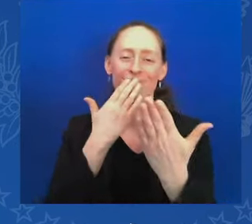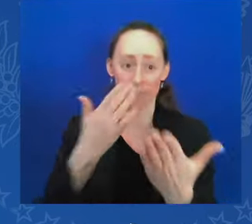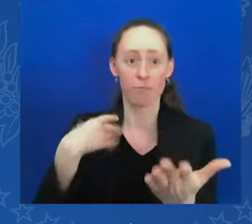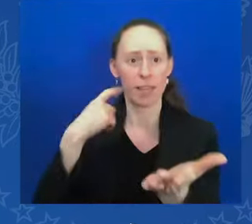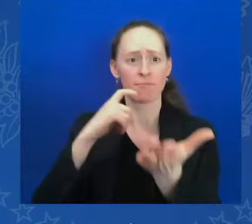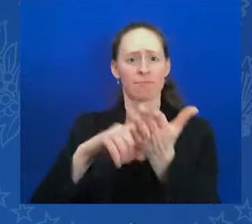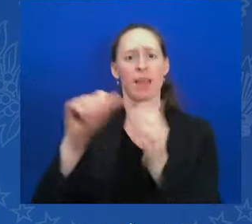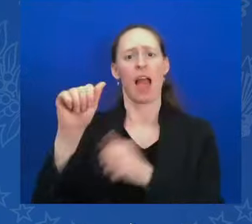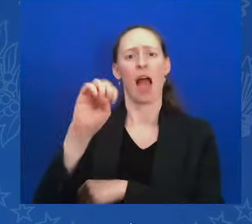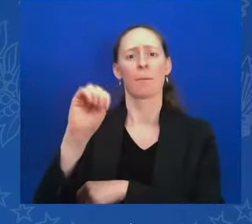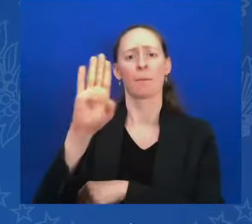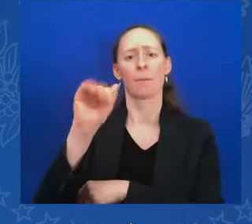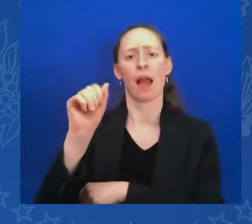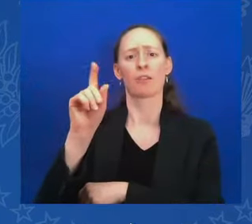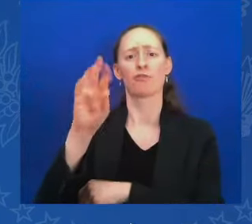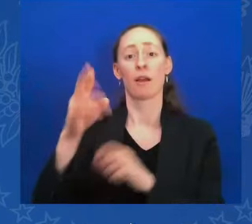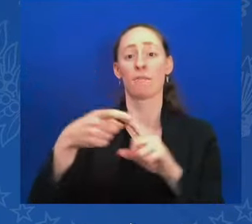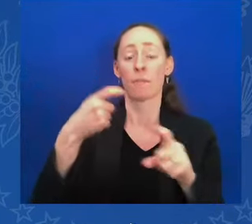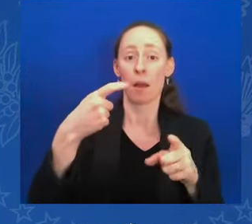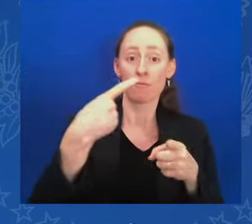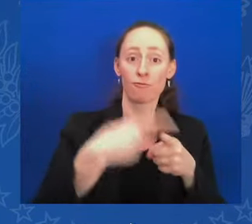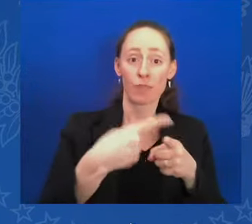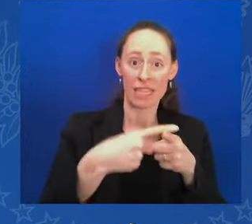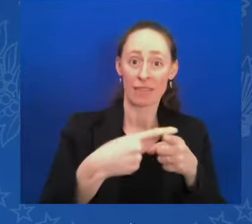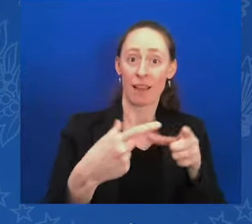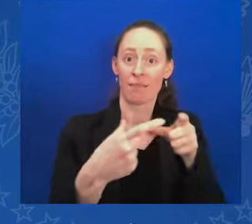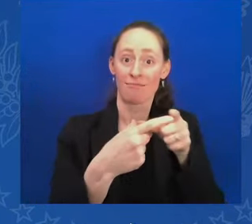There you are. Thank you, thank you, thank you.